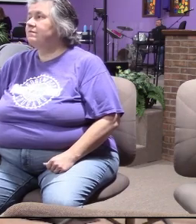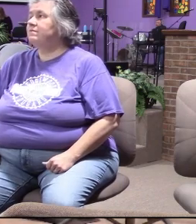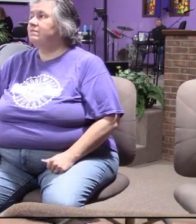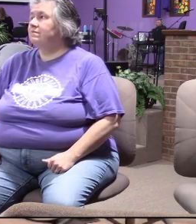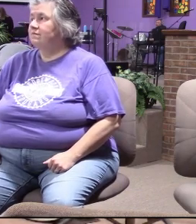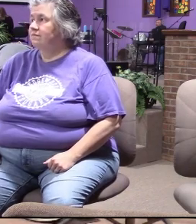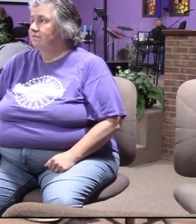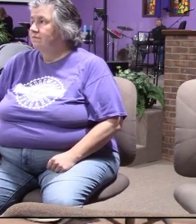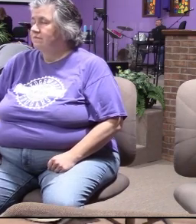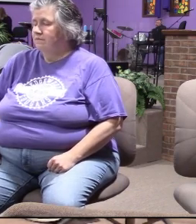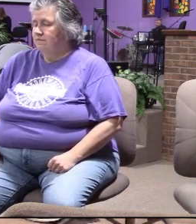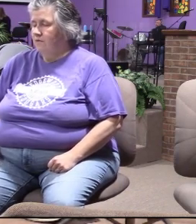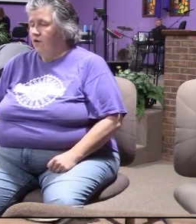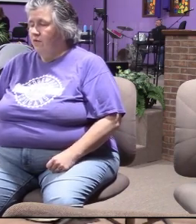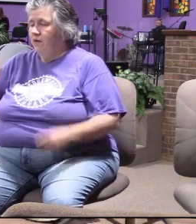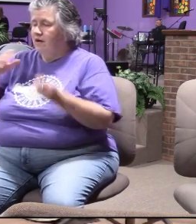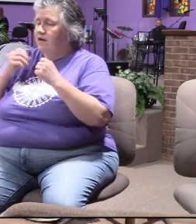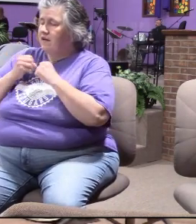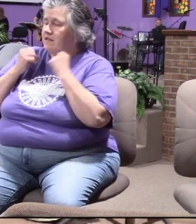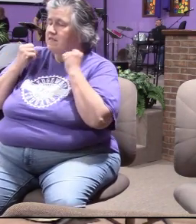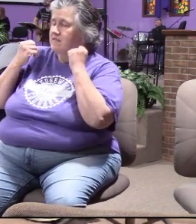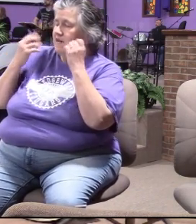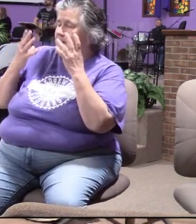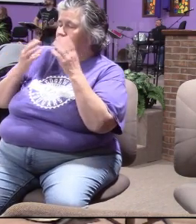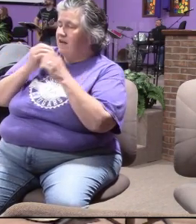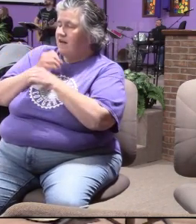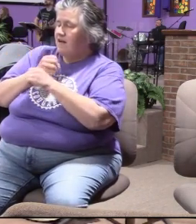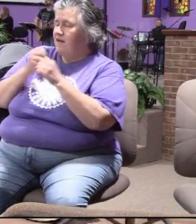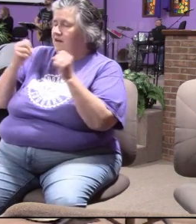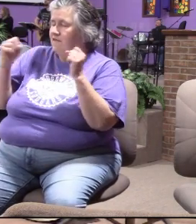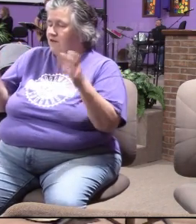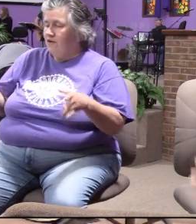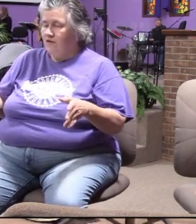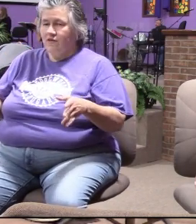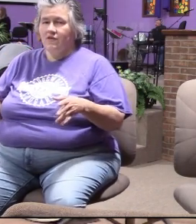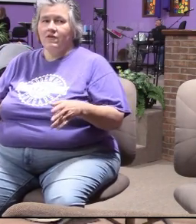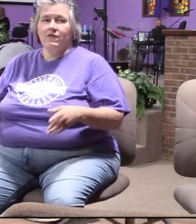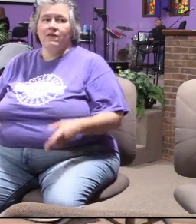Christ Christ the world of Savior